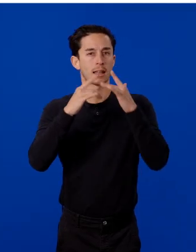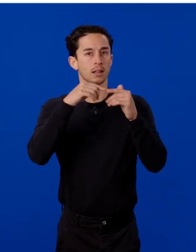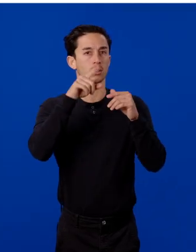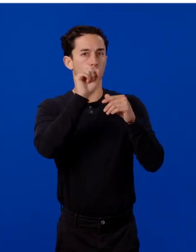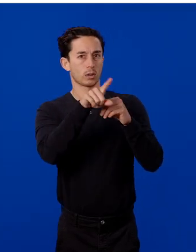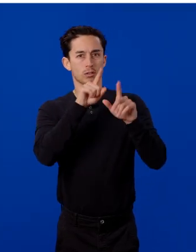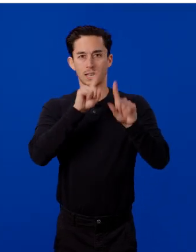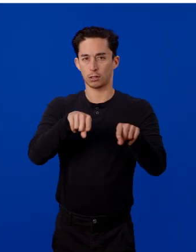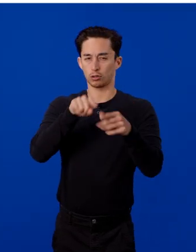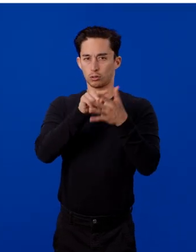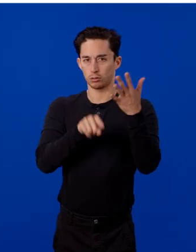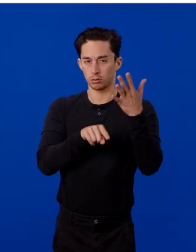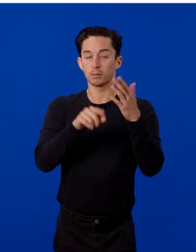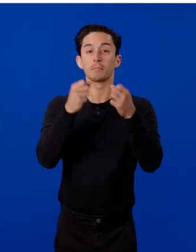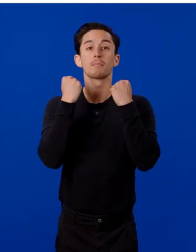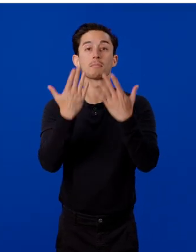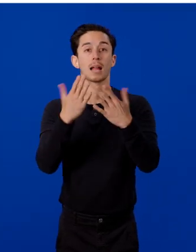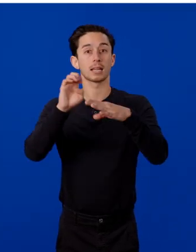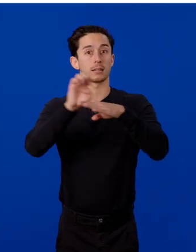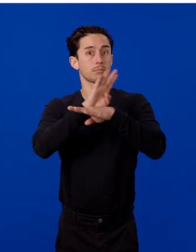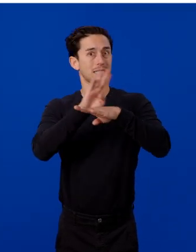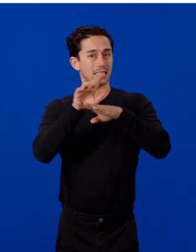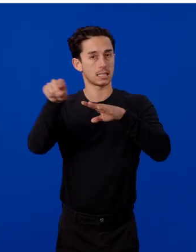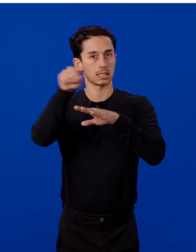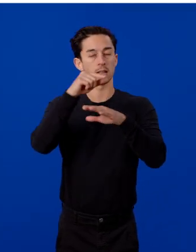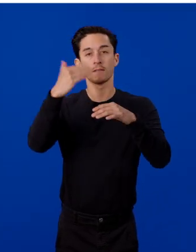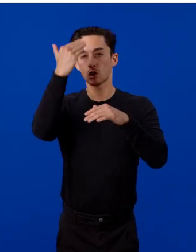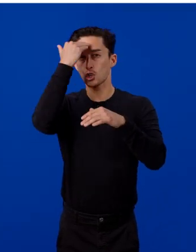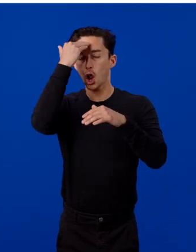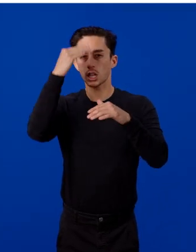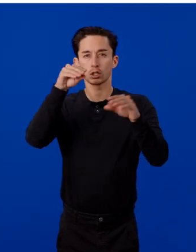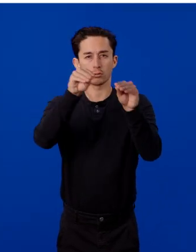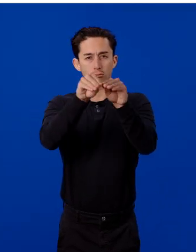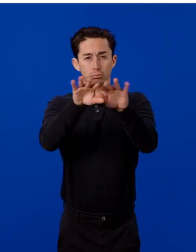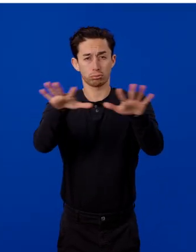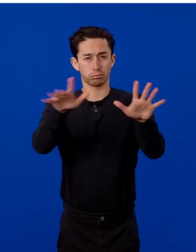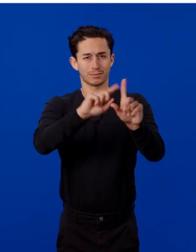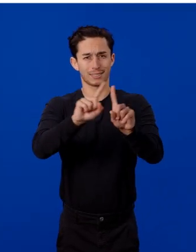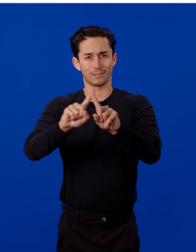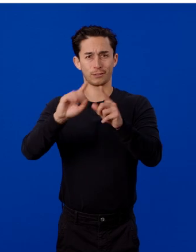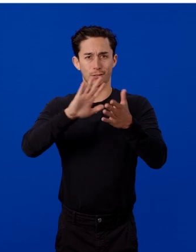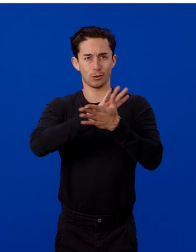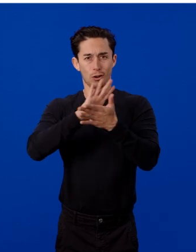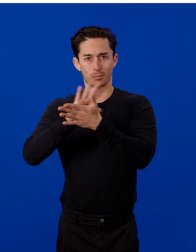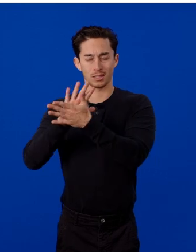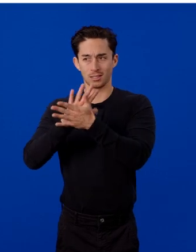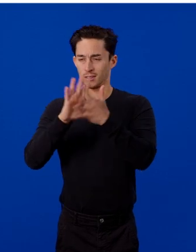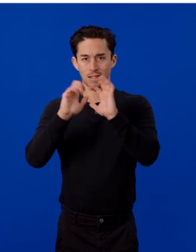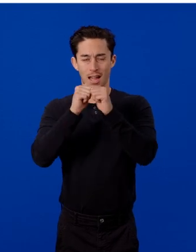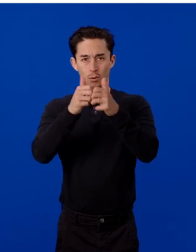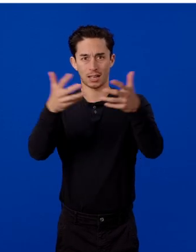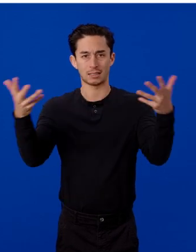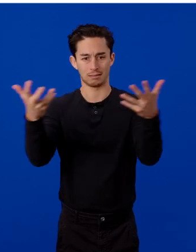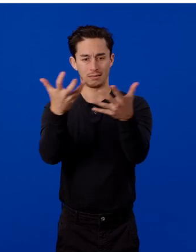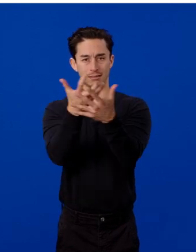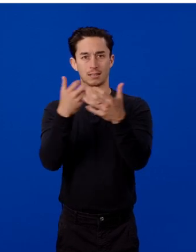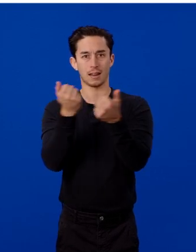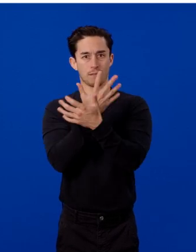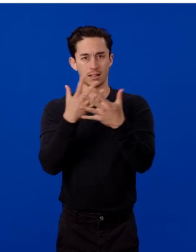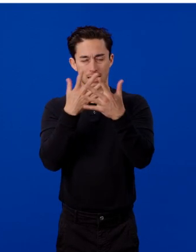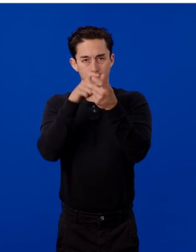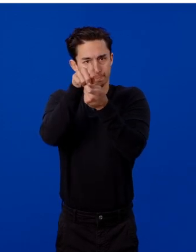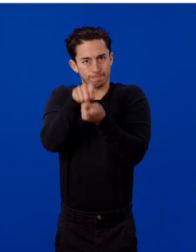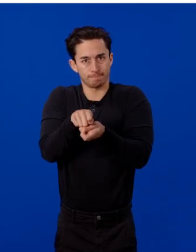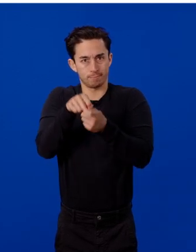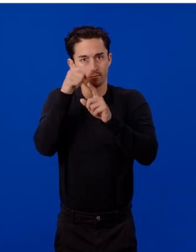Many enterprises have their knowledge scattered across documents. How do we bring these back into a fine-tuning format?